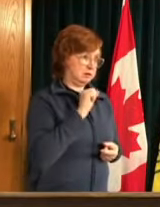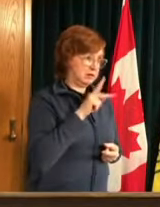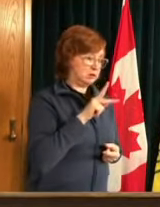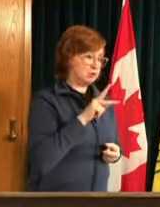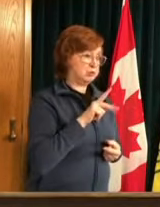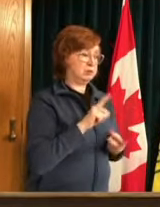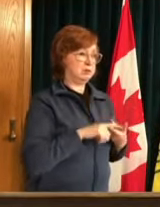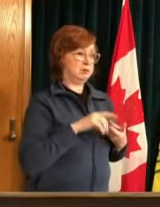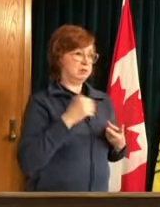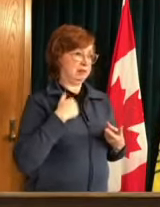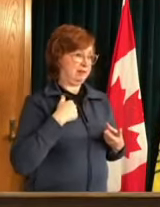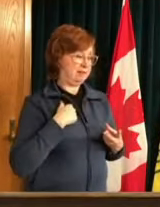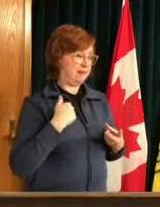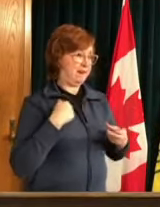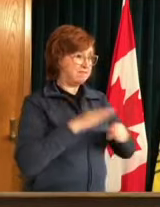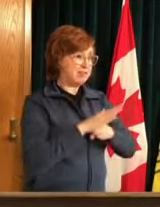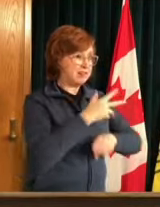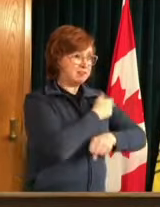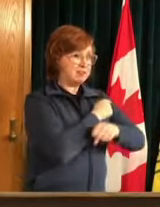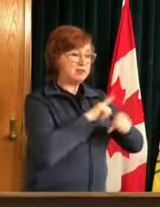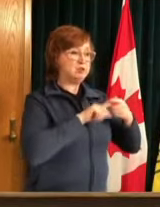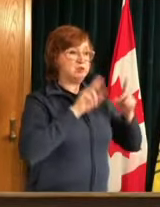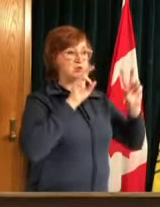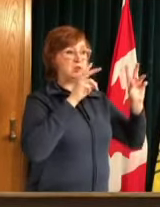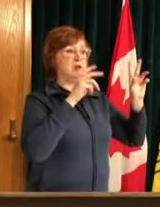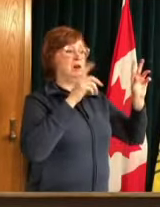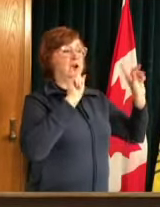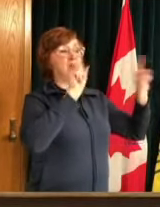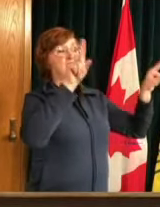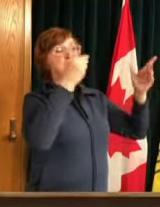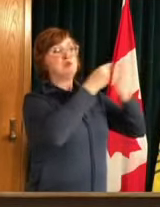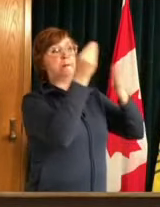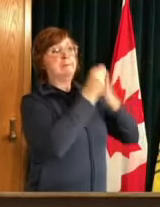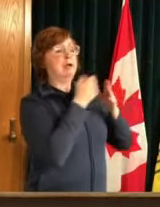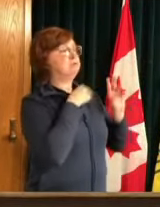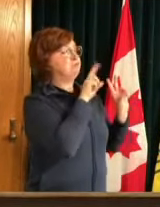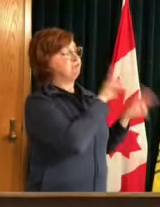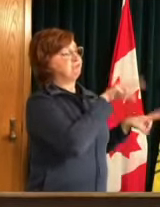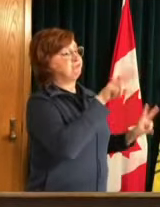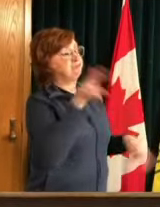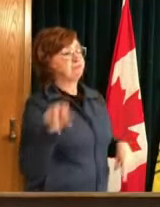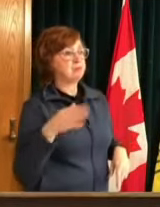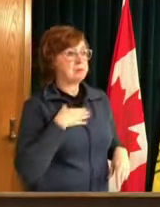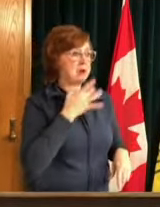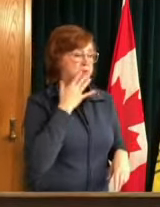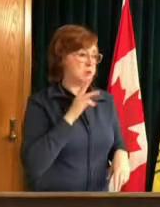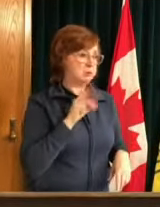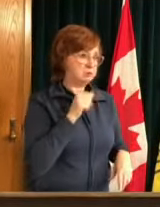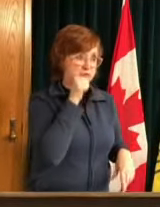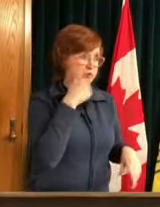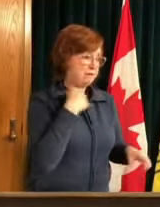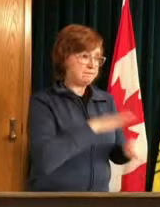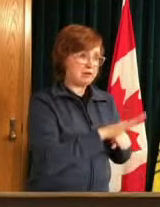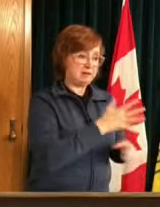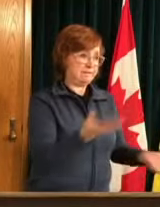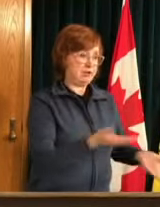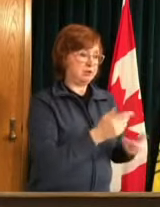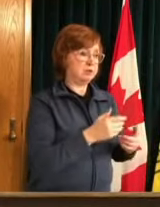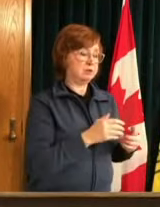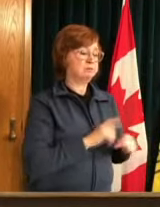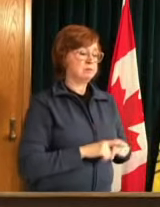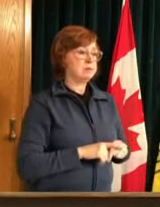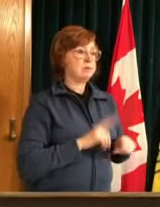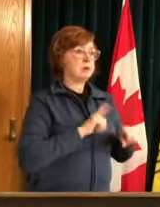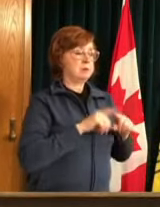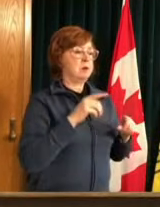all of the vaccines that are offered are safe and they do prevent the most serious health outcomes and they do prevent uh death um all four uh that